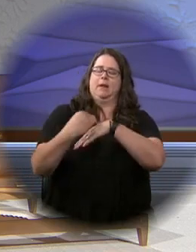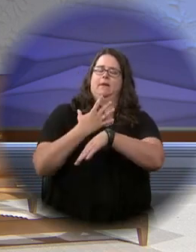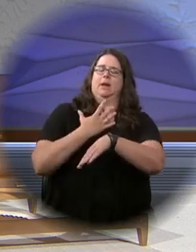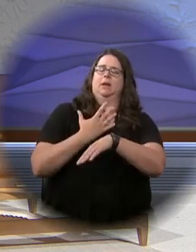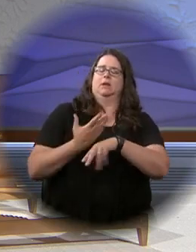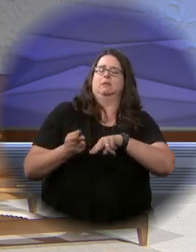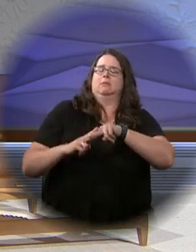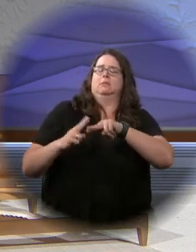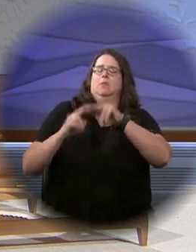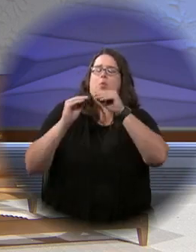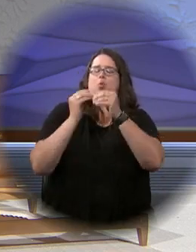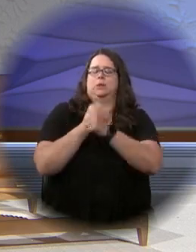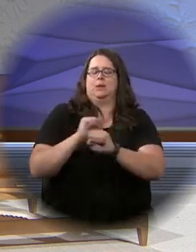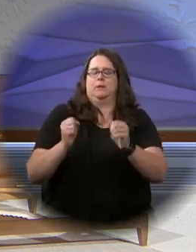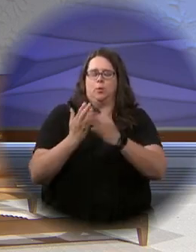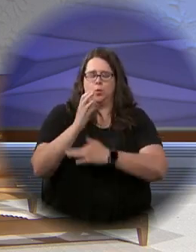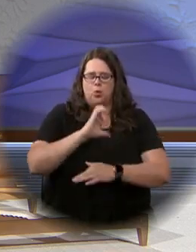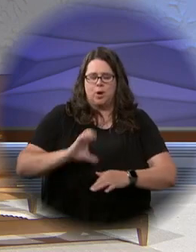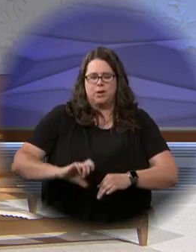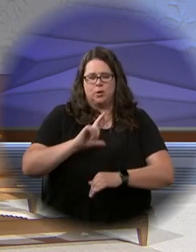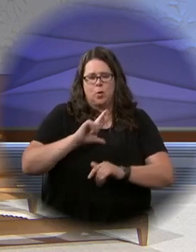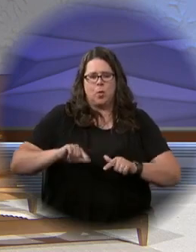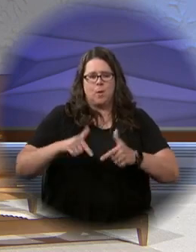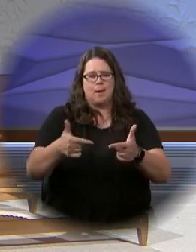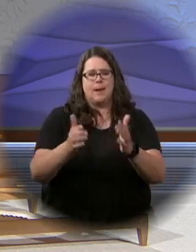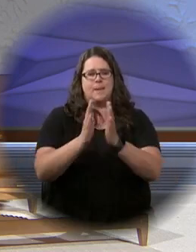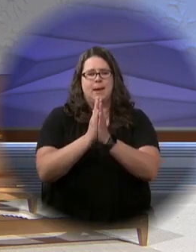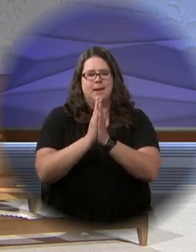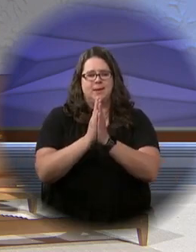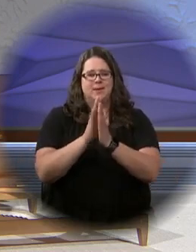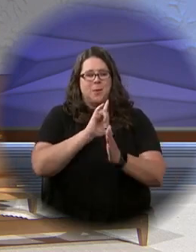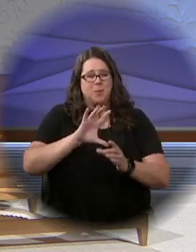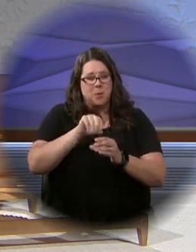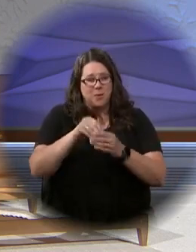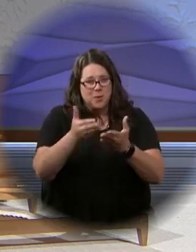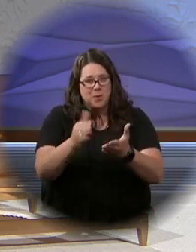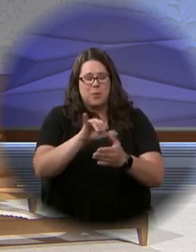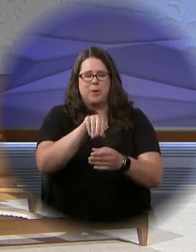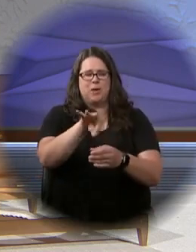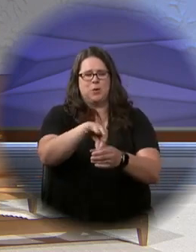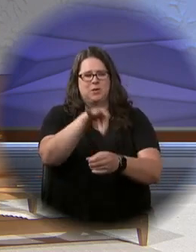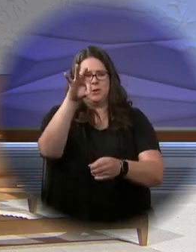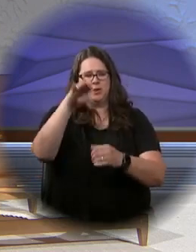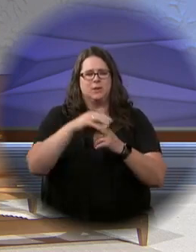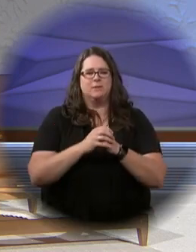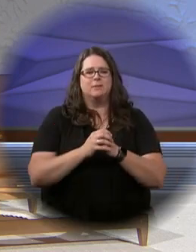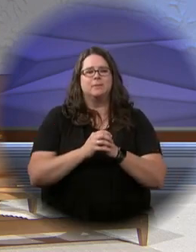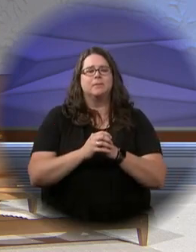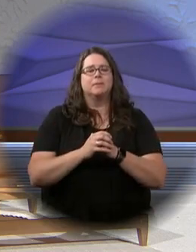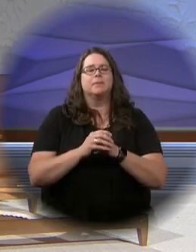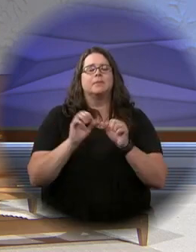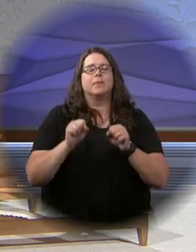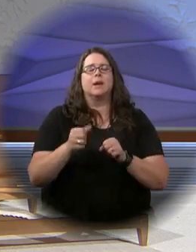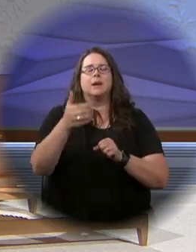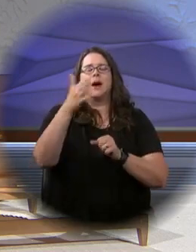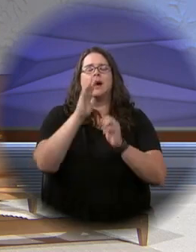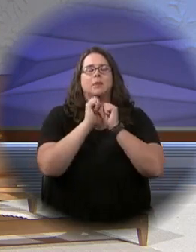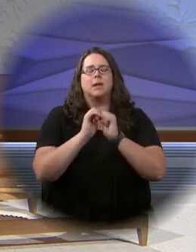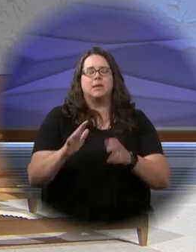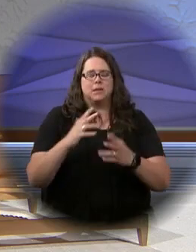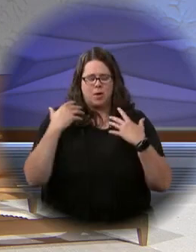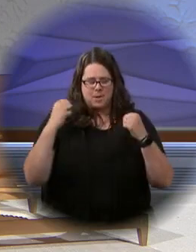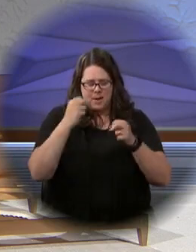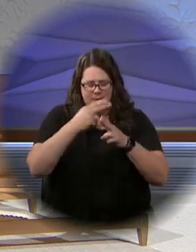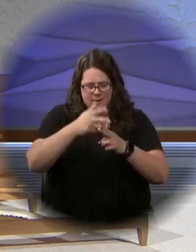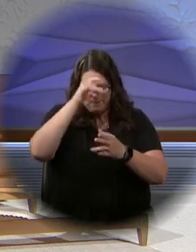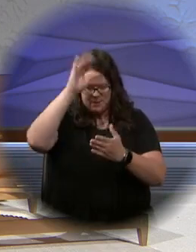may grow. Through Christ our Lord. Amen. The Lord be with you. And with your spirit. May the blessing of Almighty